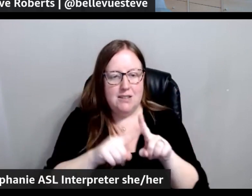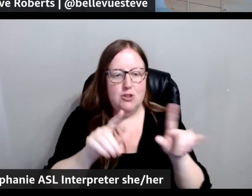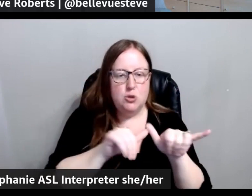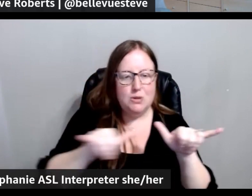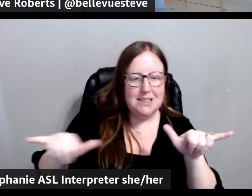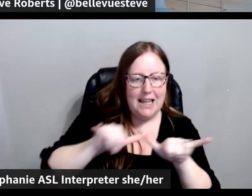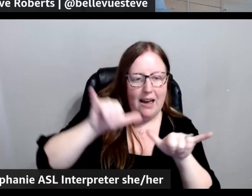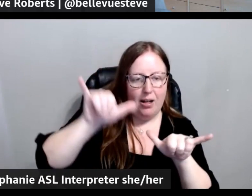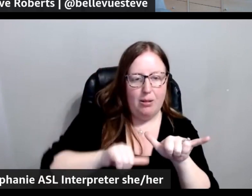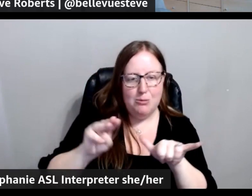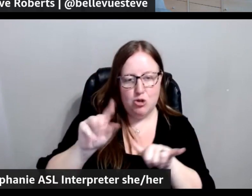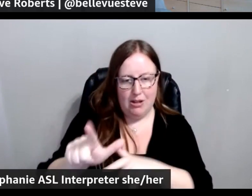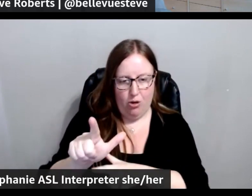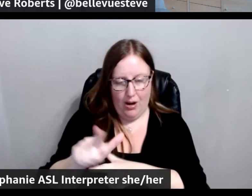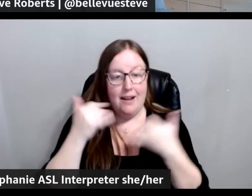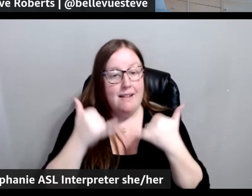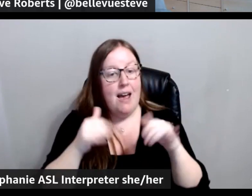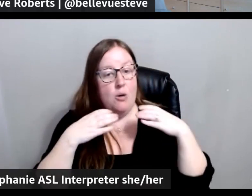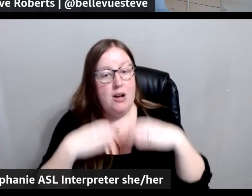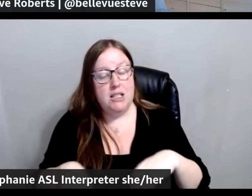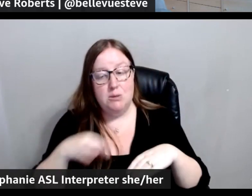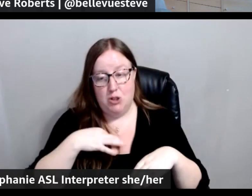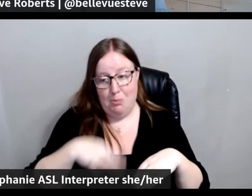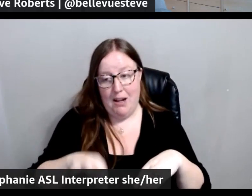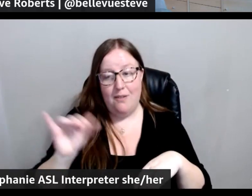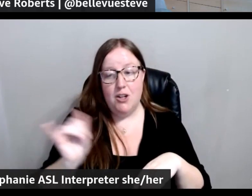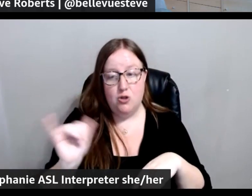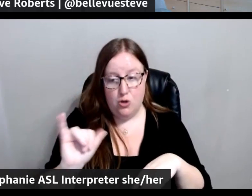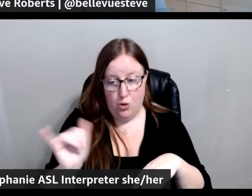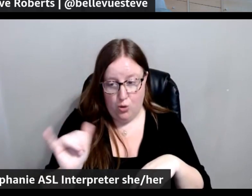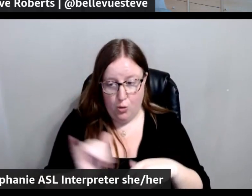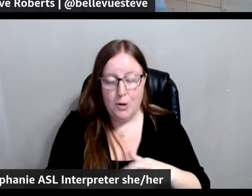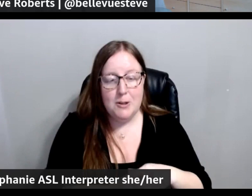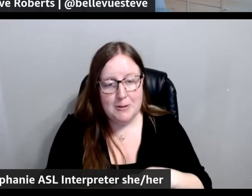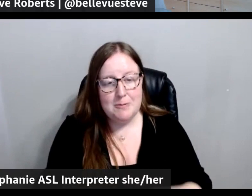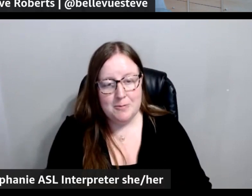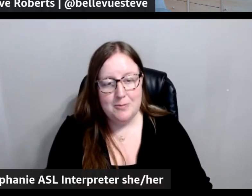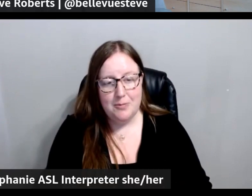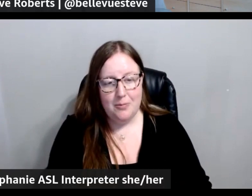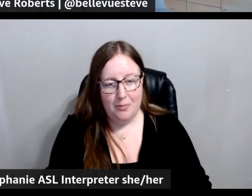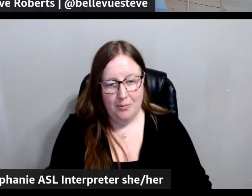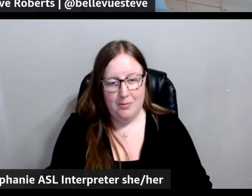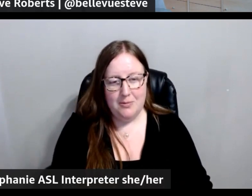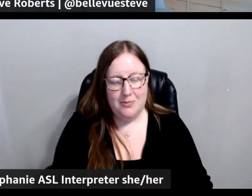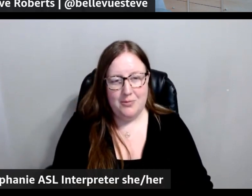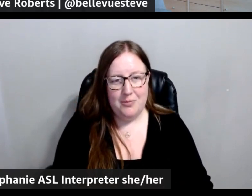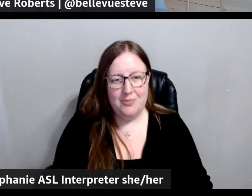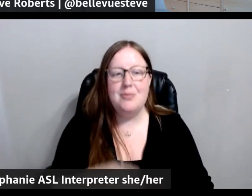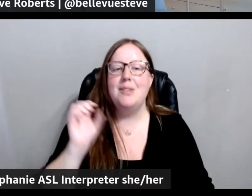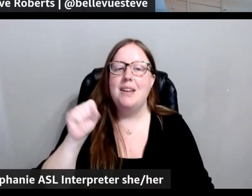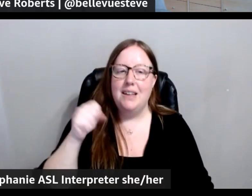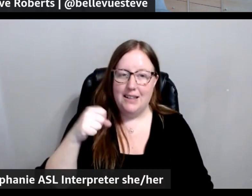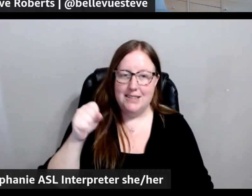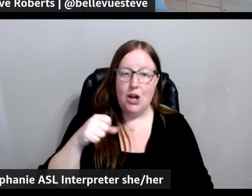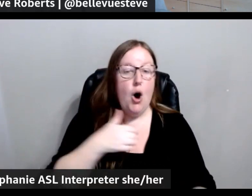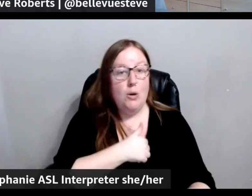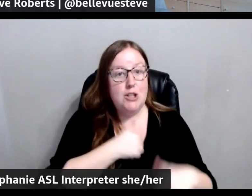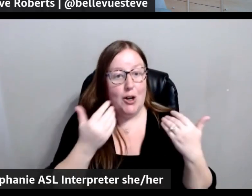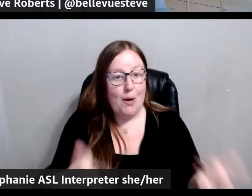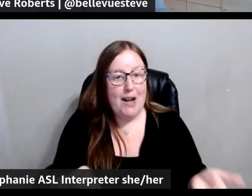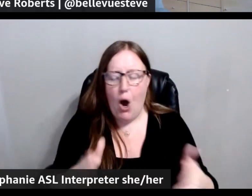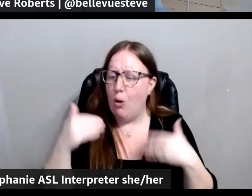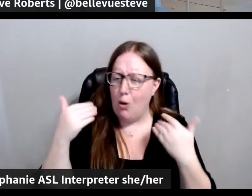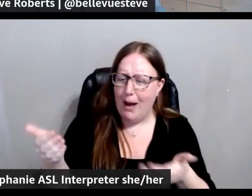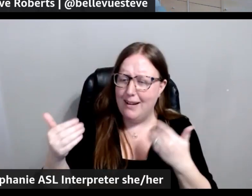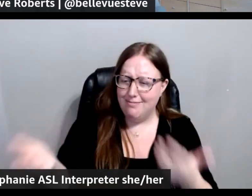machine learning. And now, our customers benefit from that as well. I was super excited. of customers. I'm sorry. Go ahead. Go